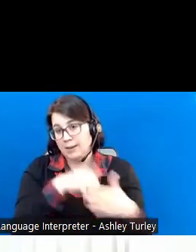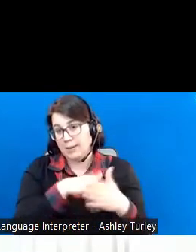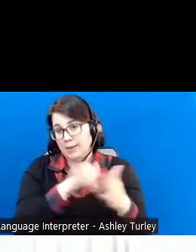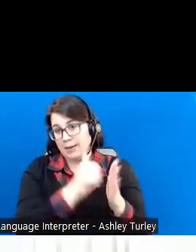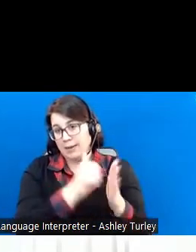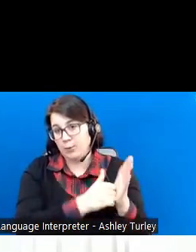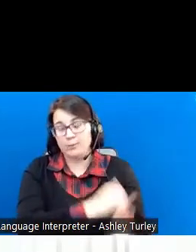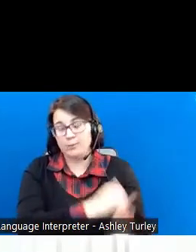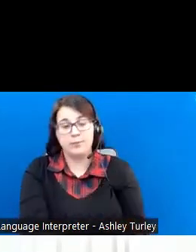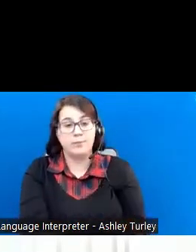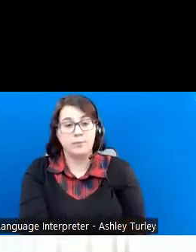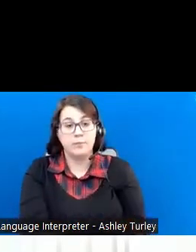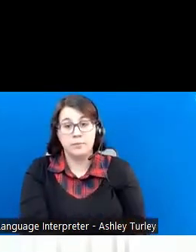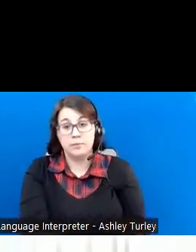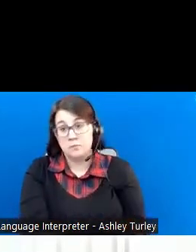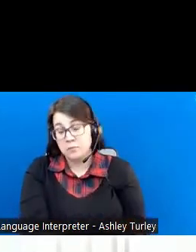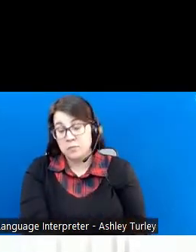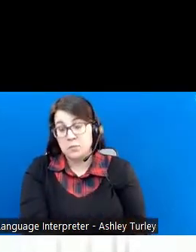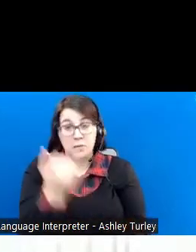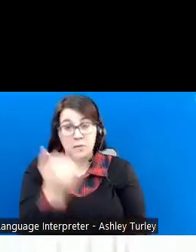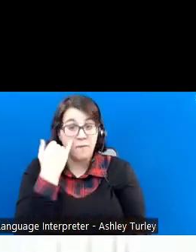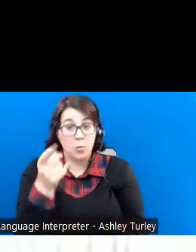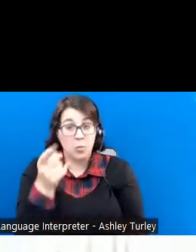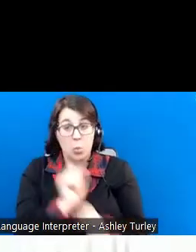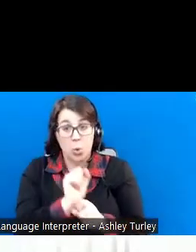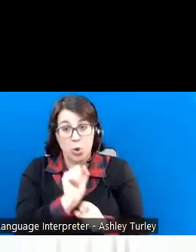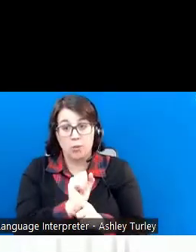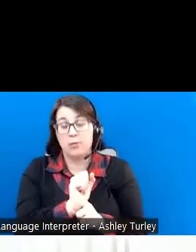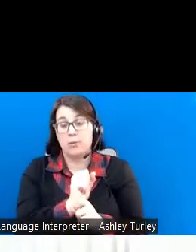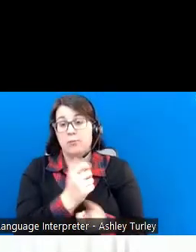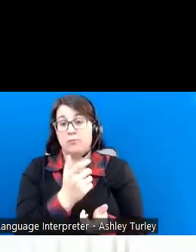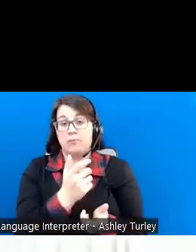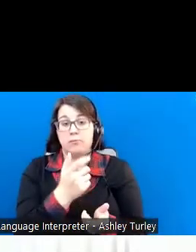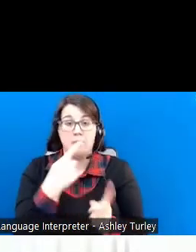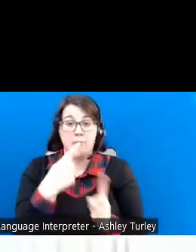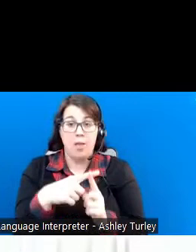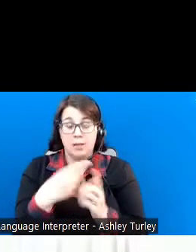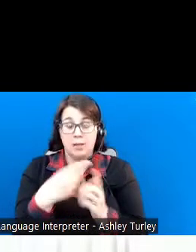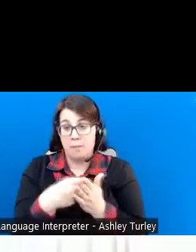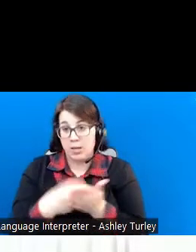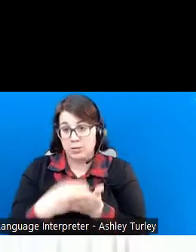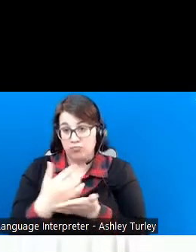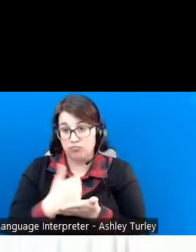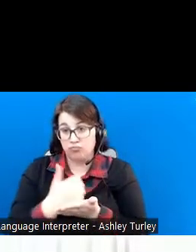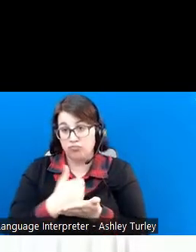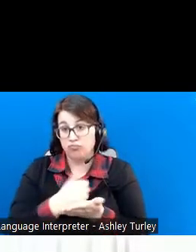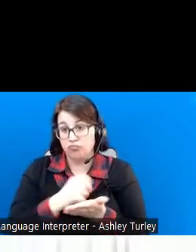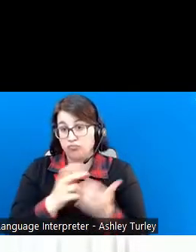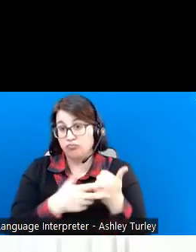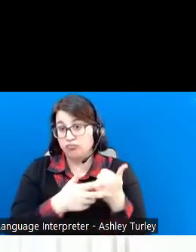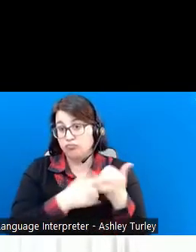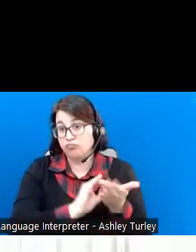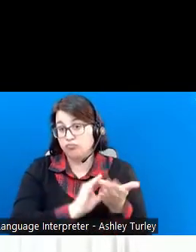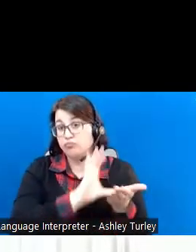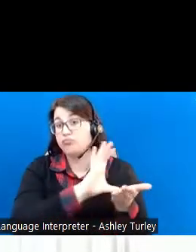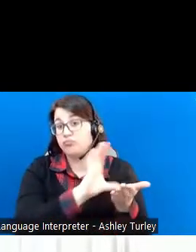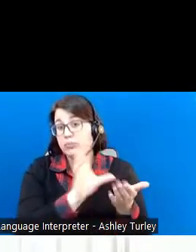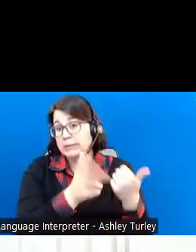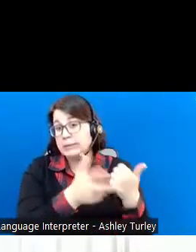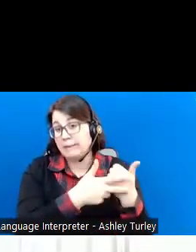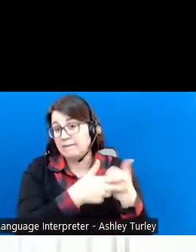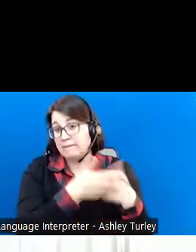So folks that are working and making a good bit of money can put more than